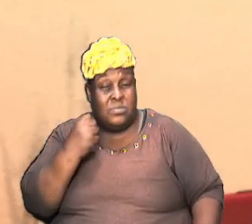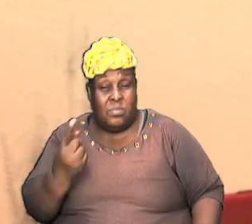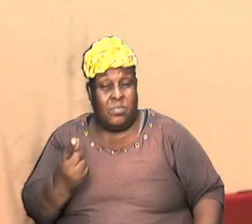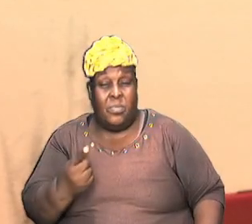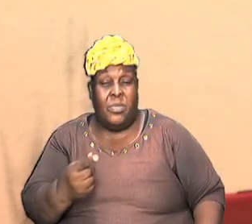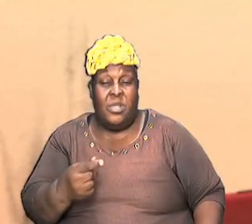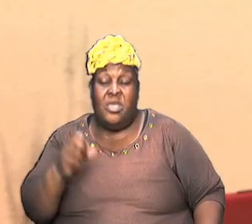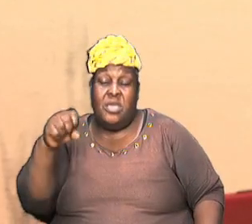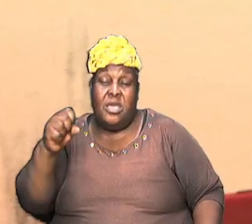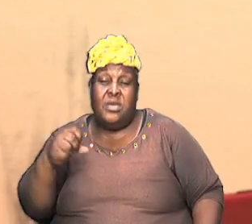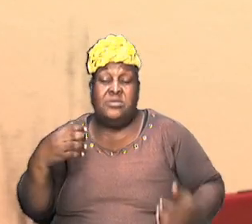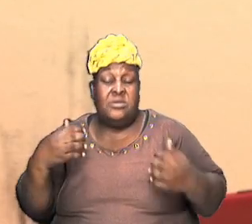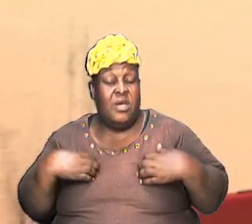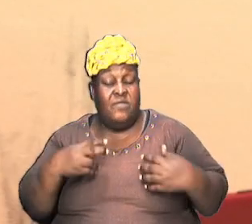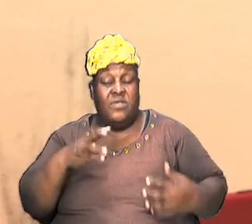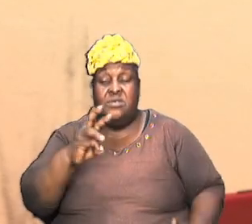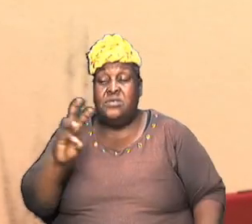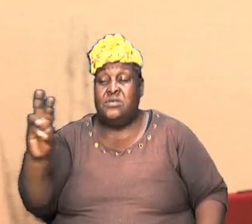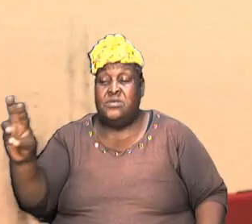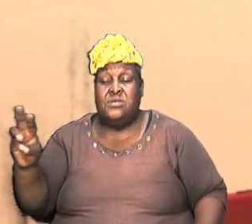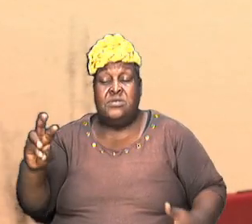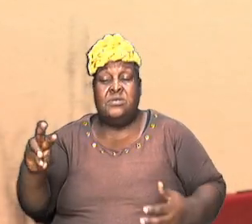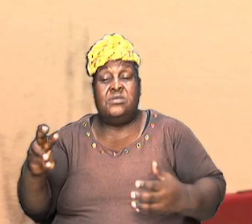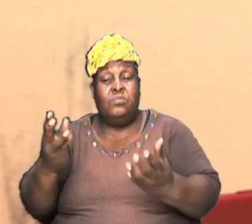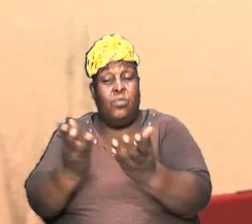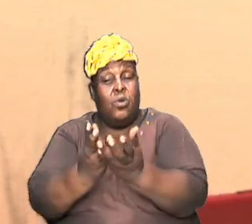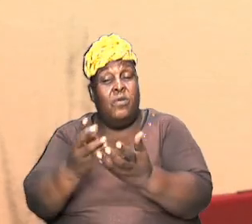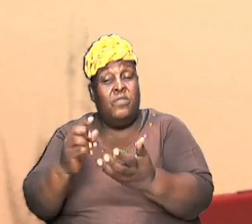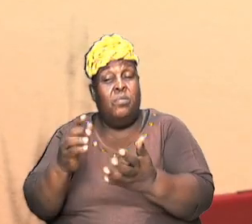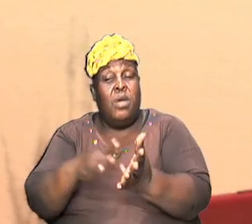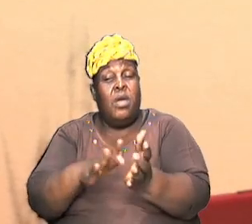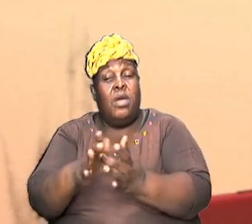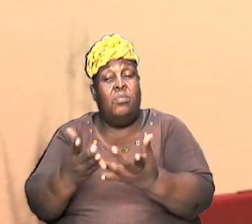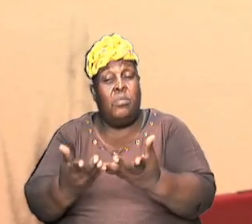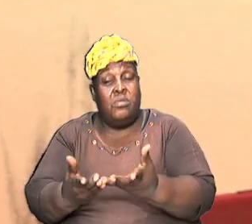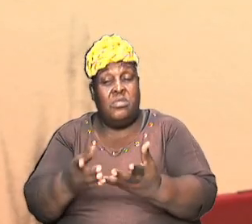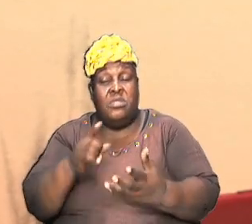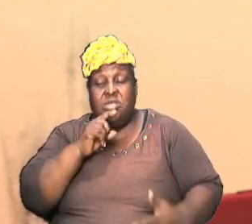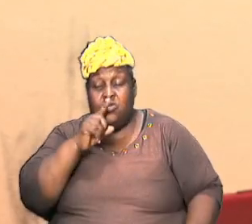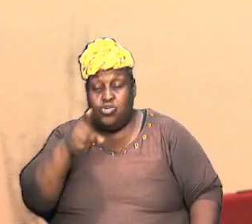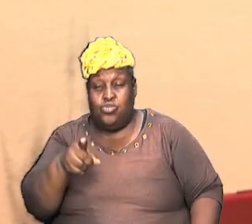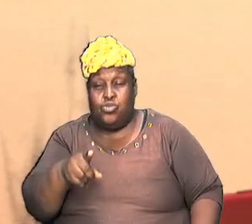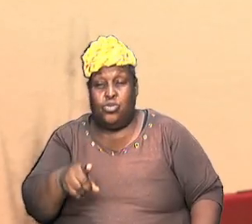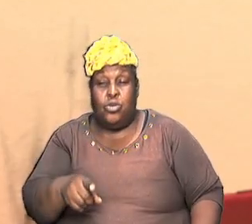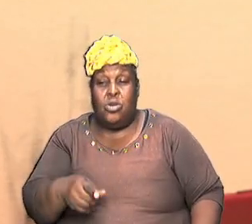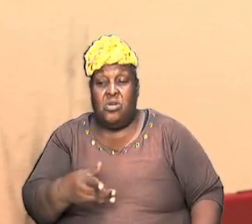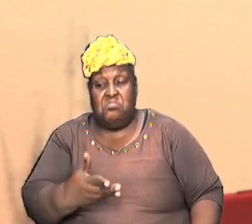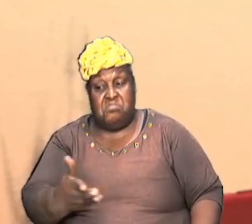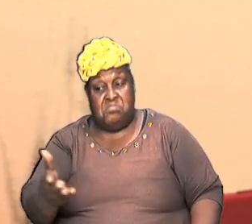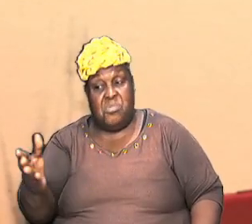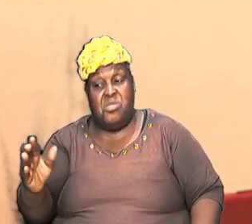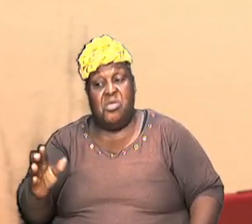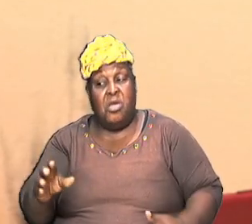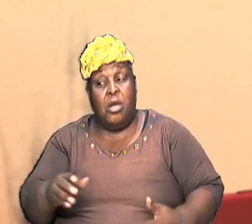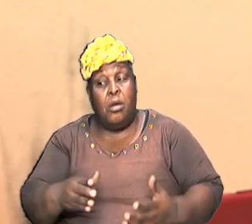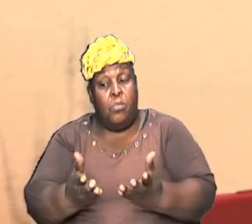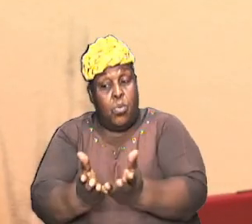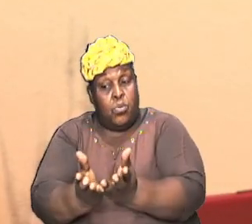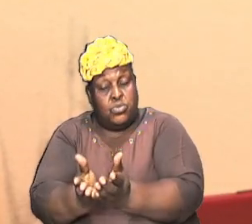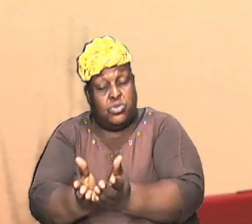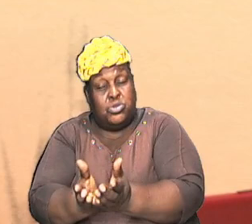have the 66 book of the Bible and that is a fact but there are books that